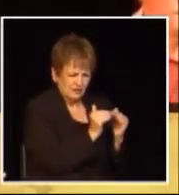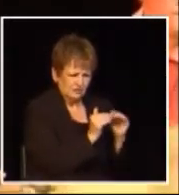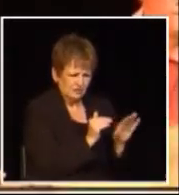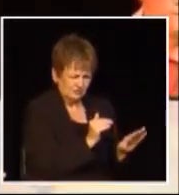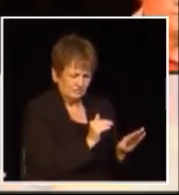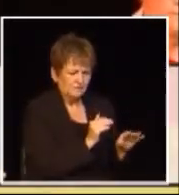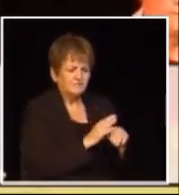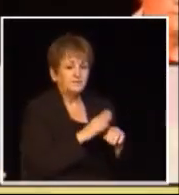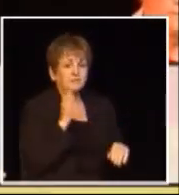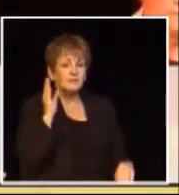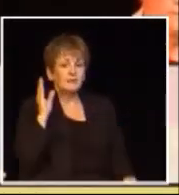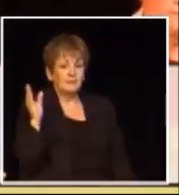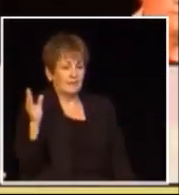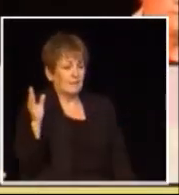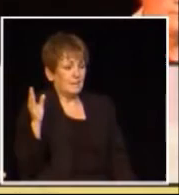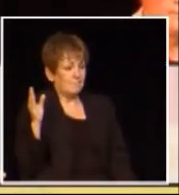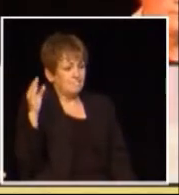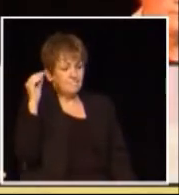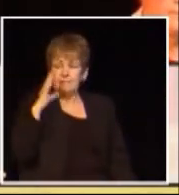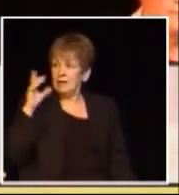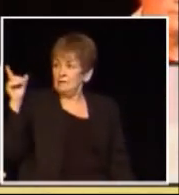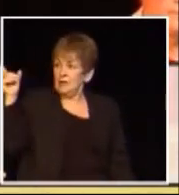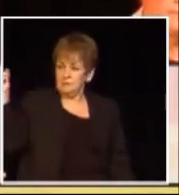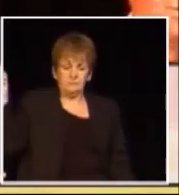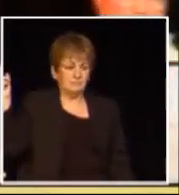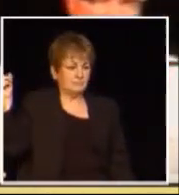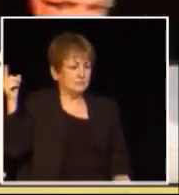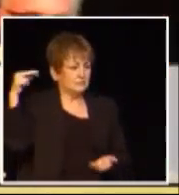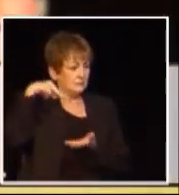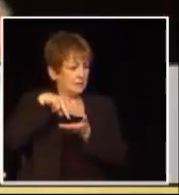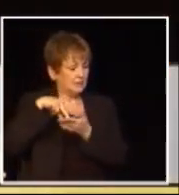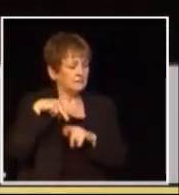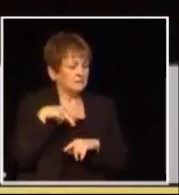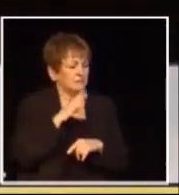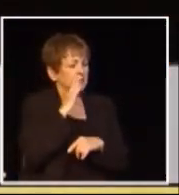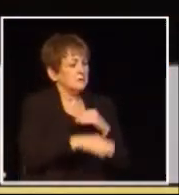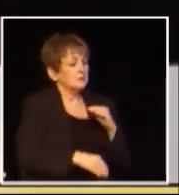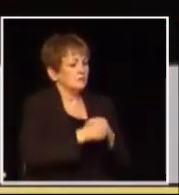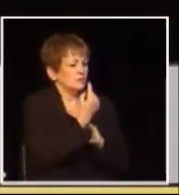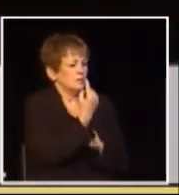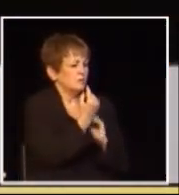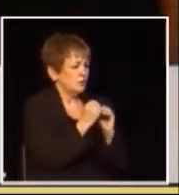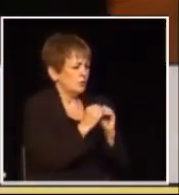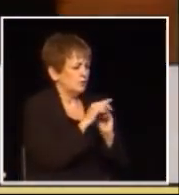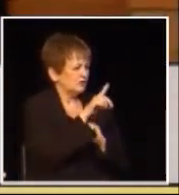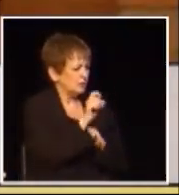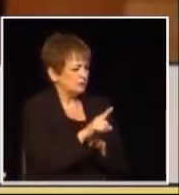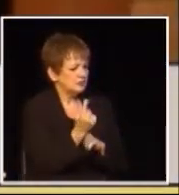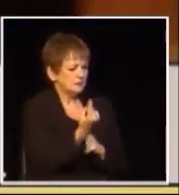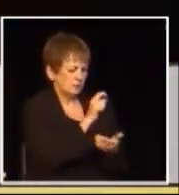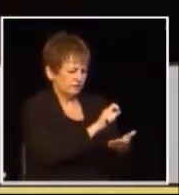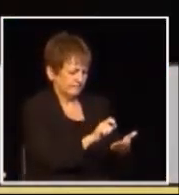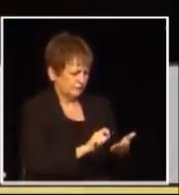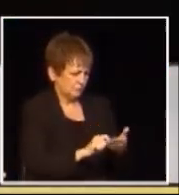thank you I'm going to do one more question that's been written in and then we may have time depending how long they take to